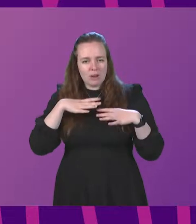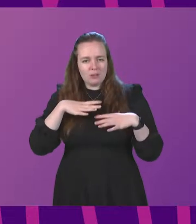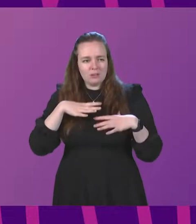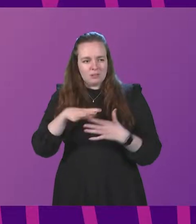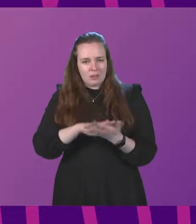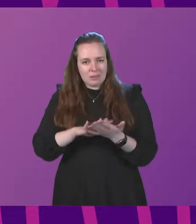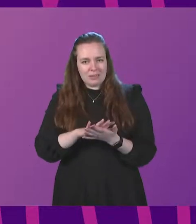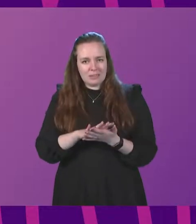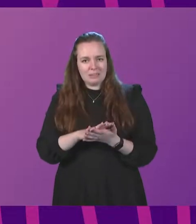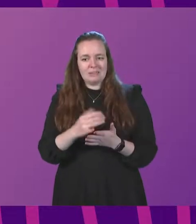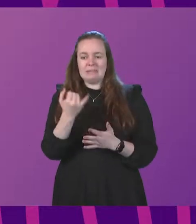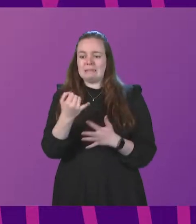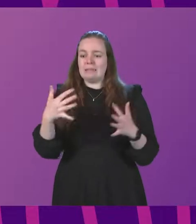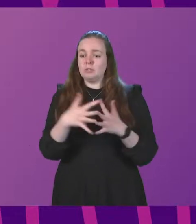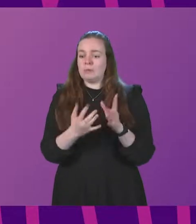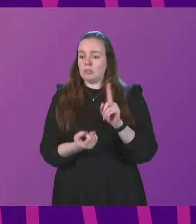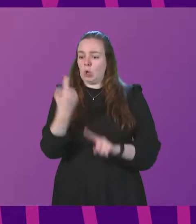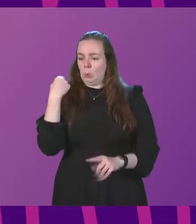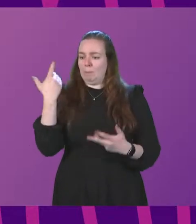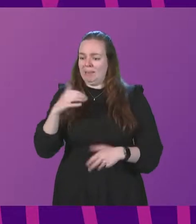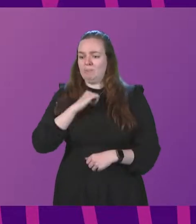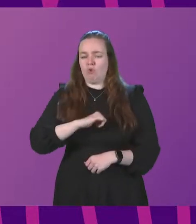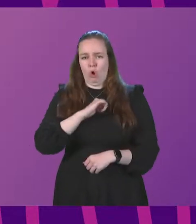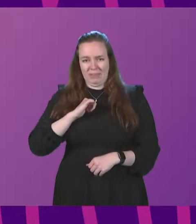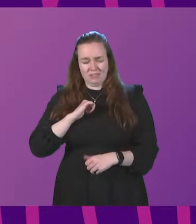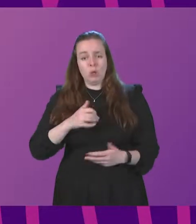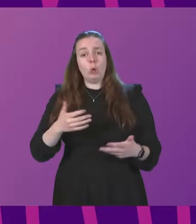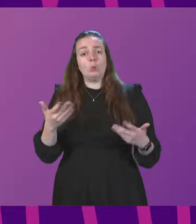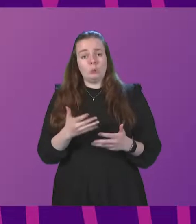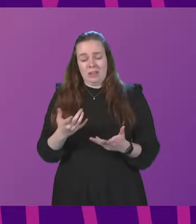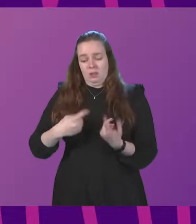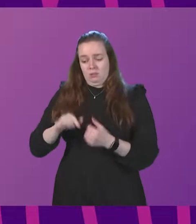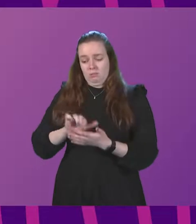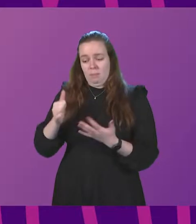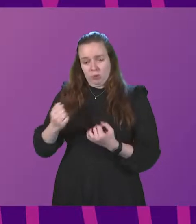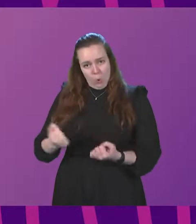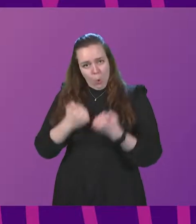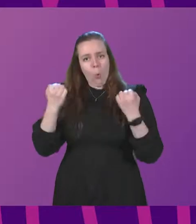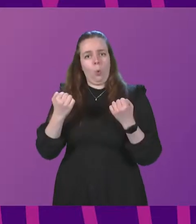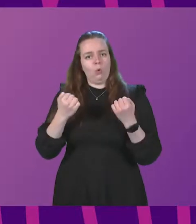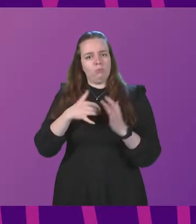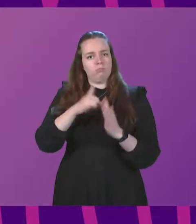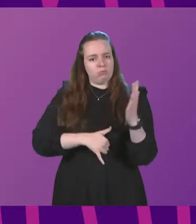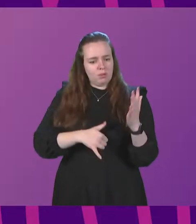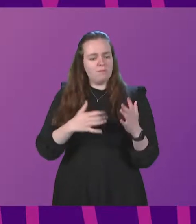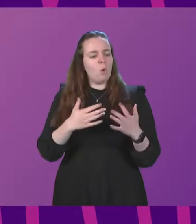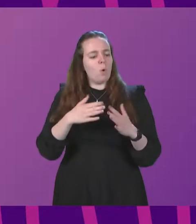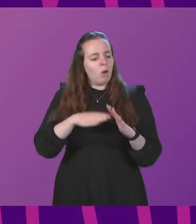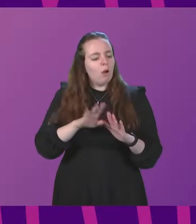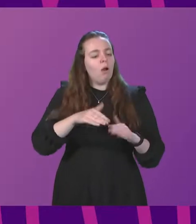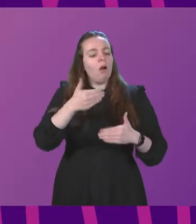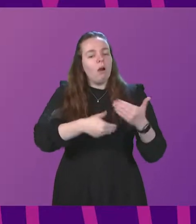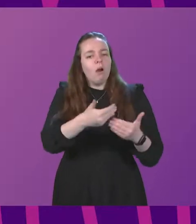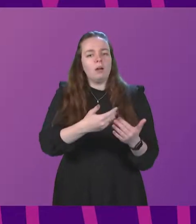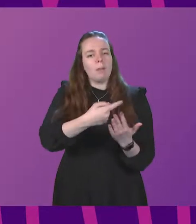weeks after it was promised. Today, we have published our own blueprint for starting to move beyond COVID. Our